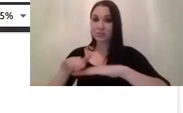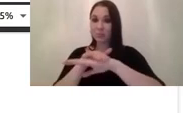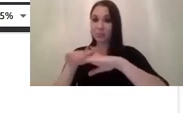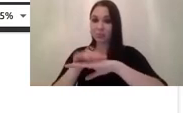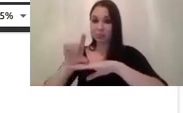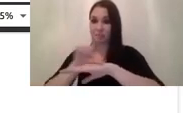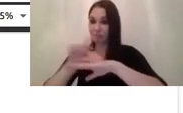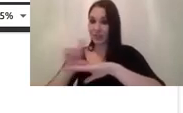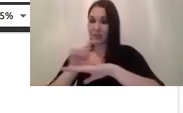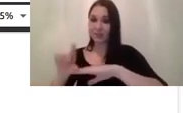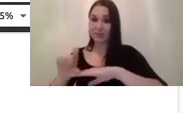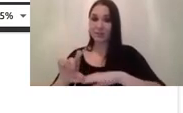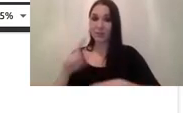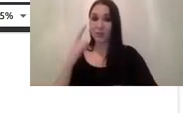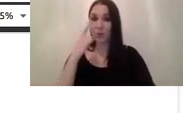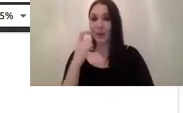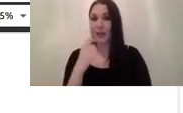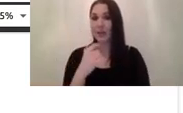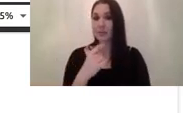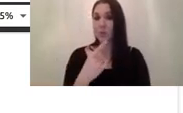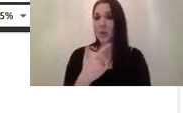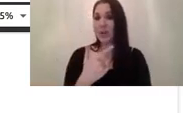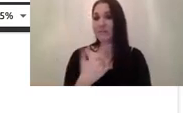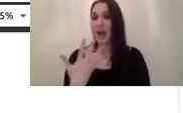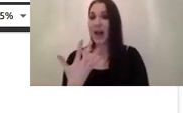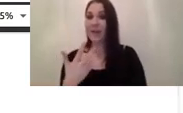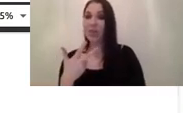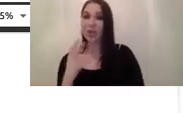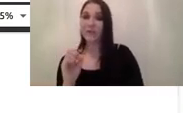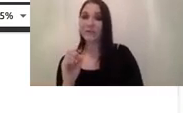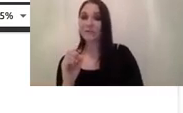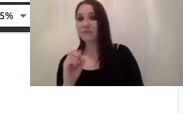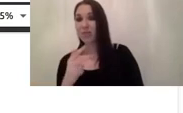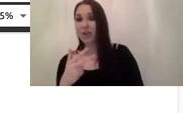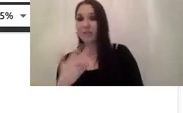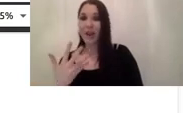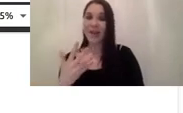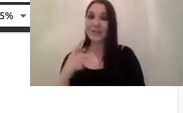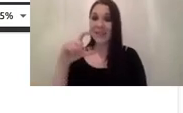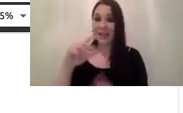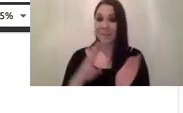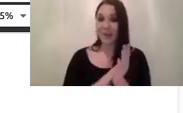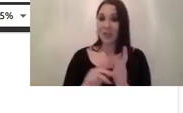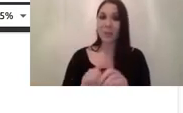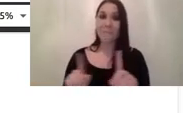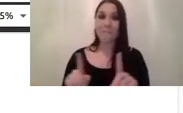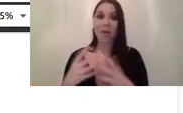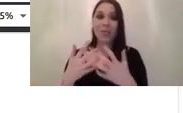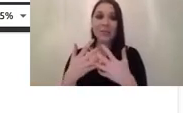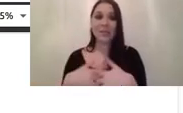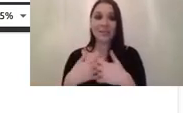let's say 25 35 centimeters but this same system is also capable of scanning